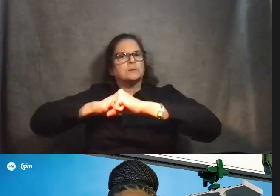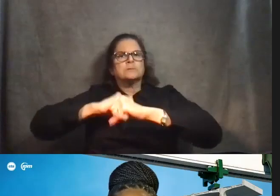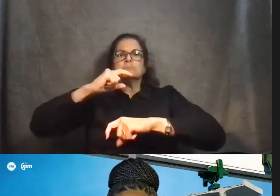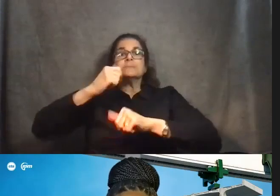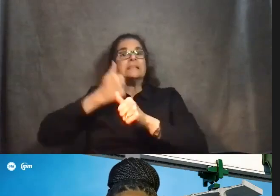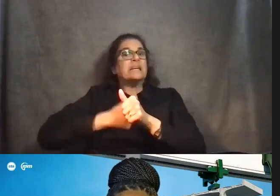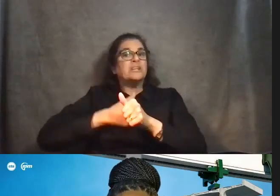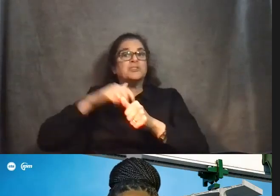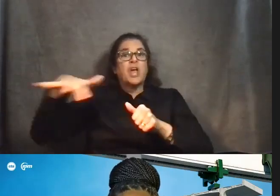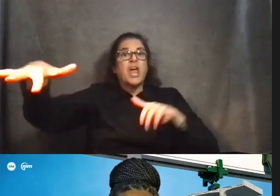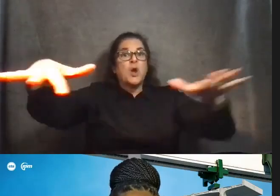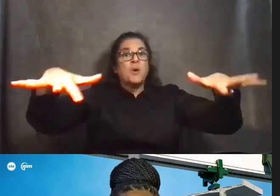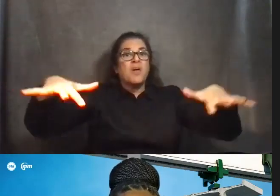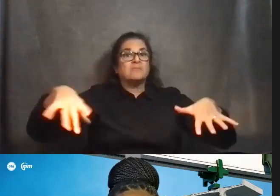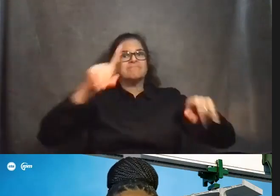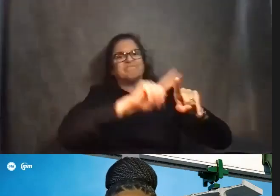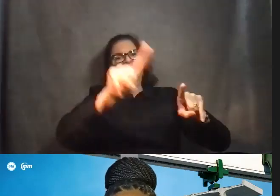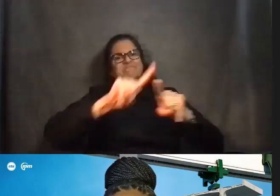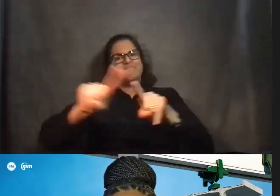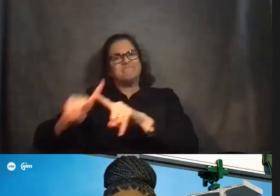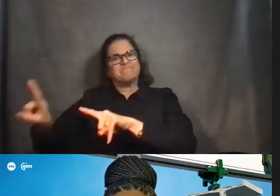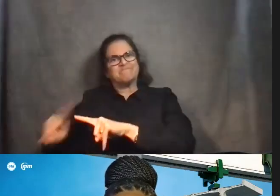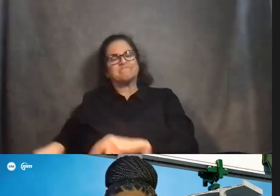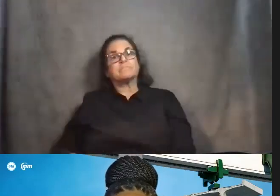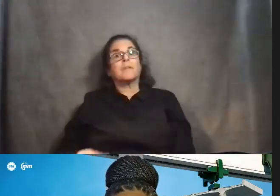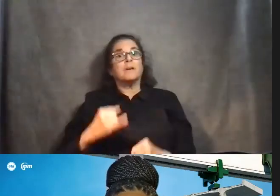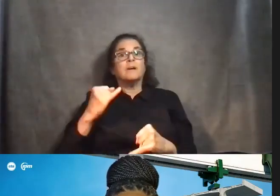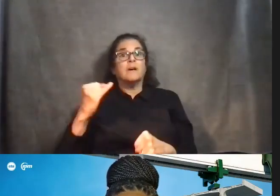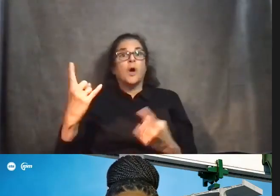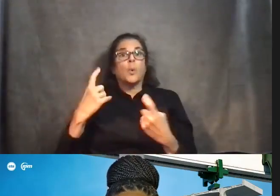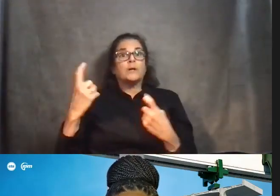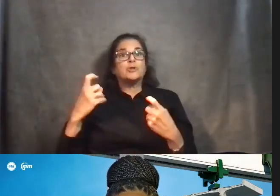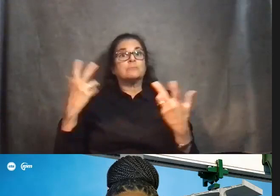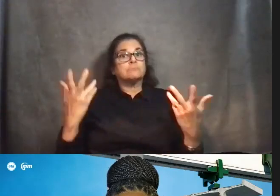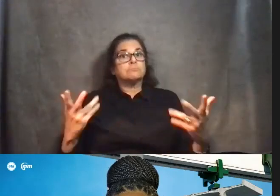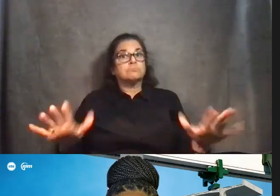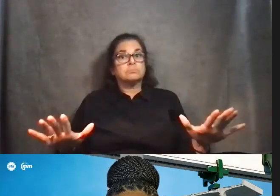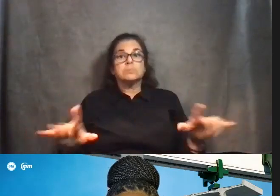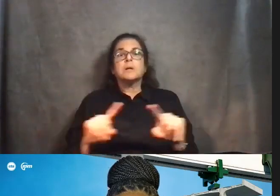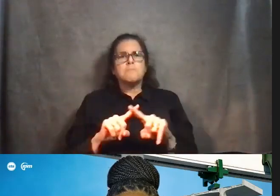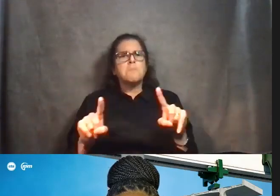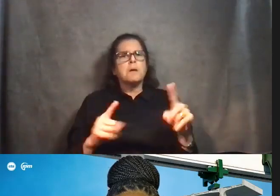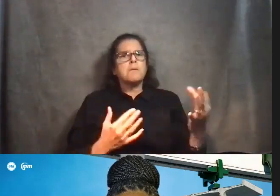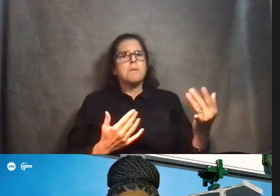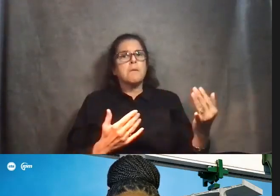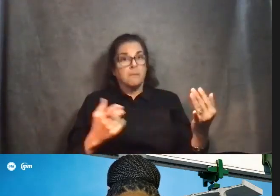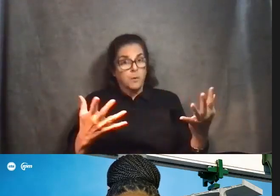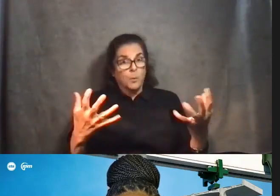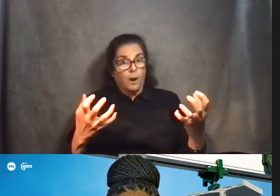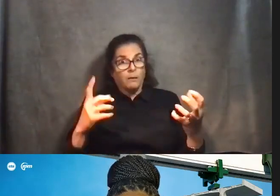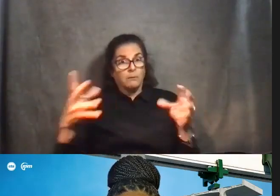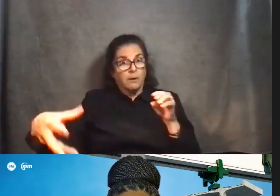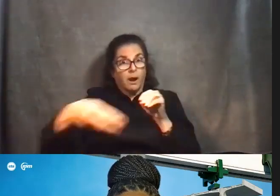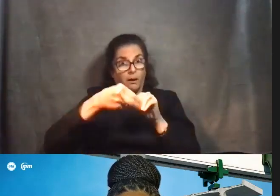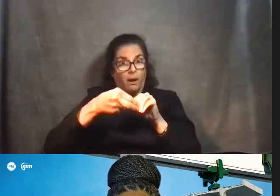Okay. Thanks, Rob. So that was our final question. I'm going to give it a few more minutes to let anyone who would like to ask a question. So go